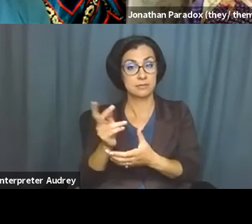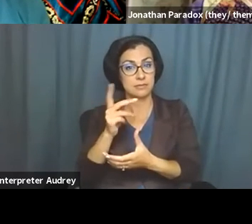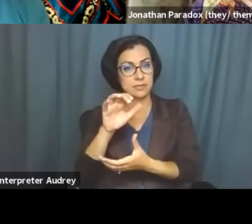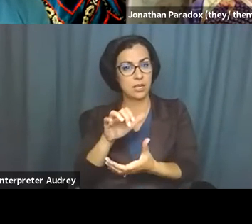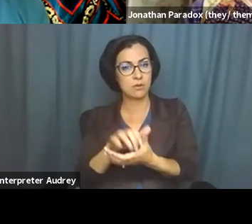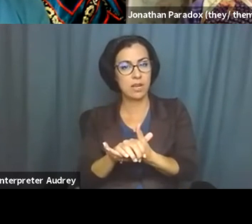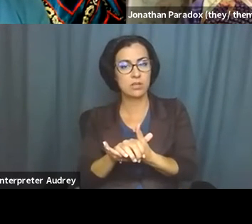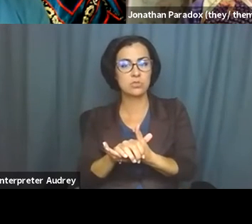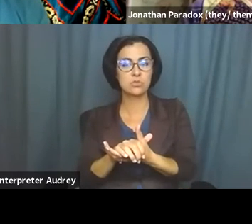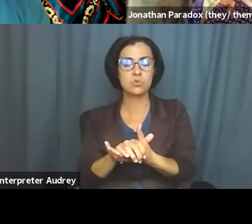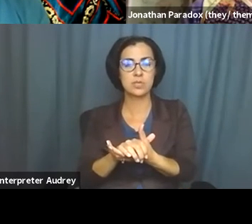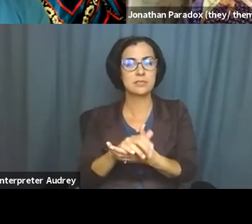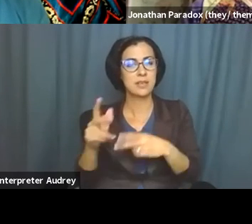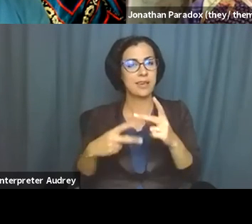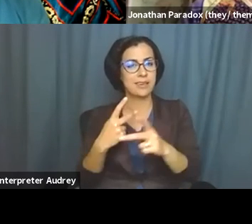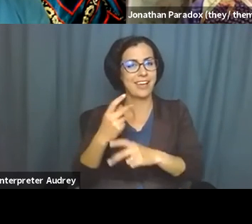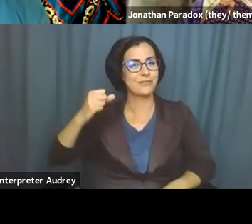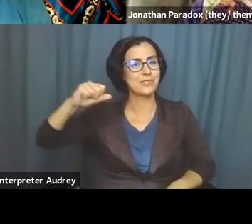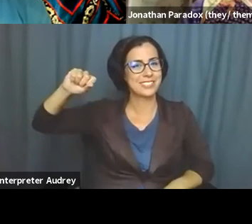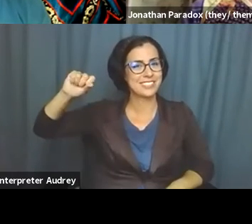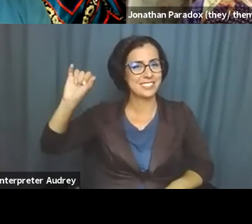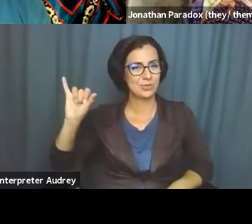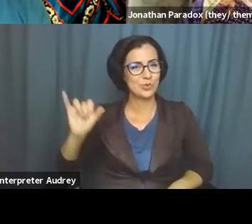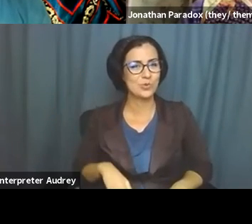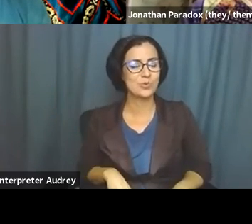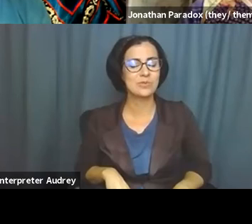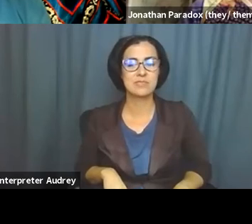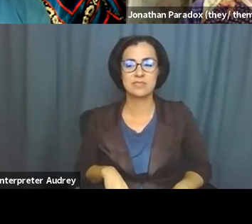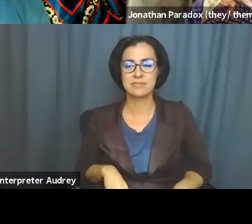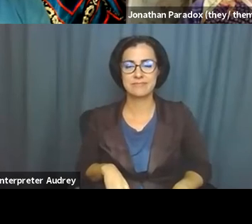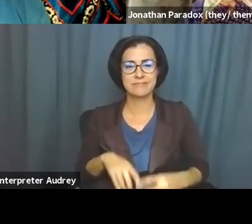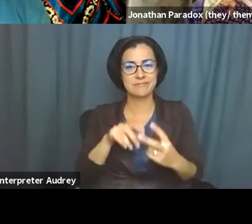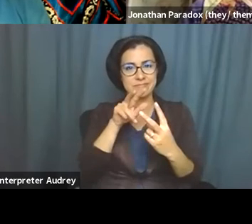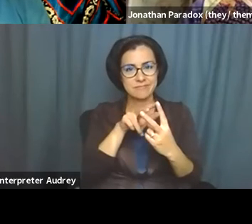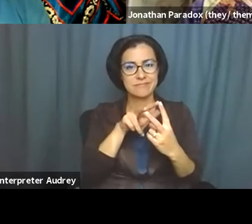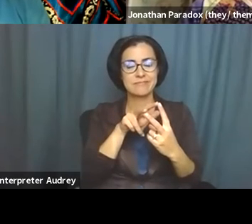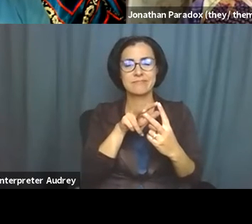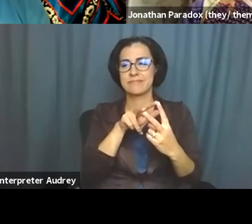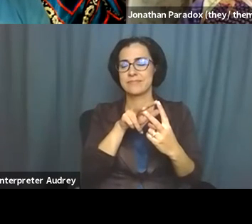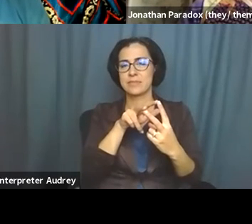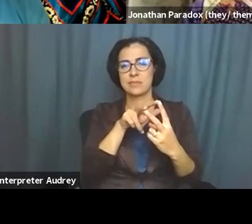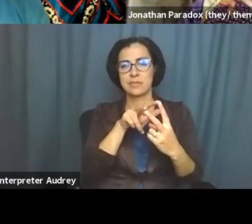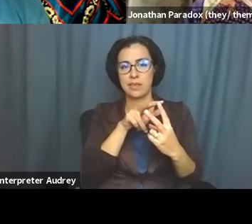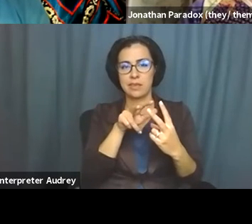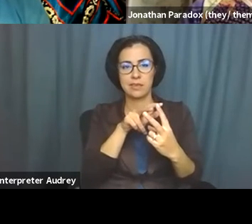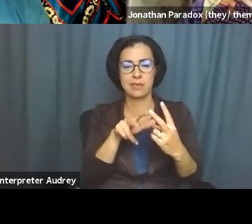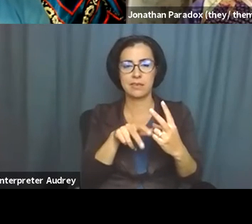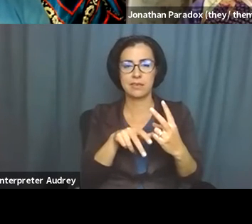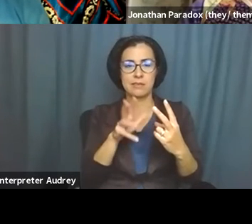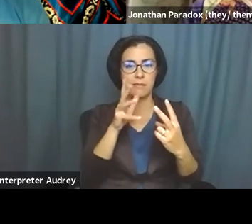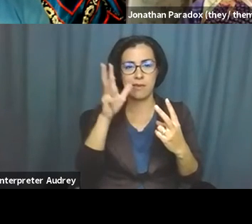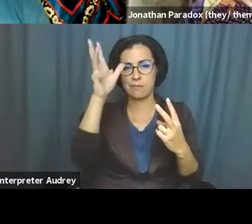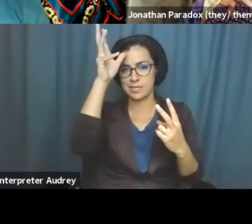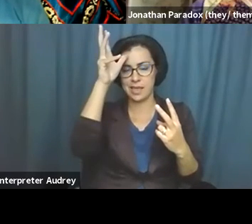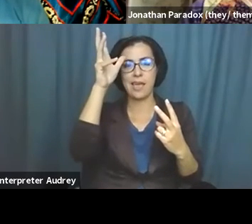um, resistance as well in that they, um, are, uh, you know, a